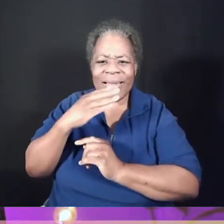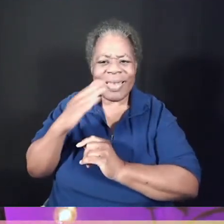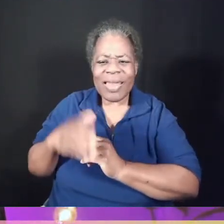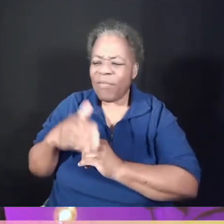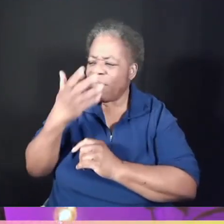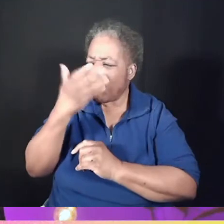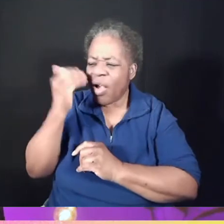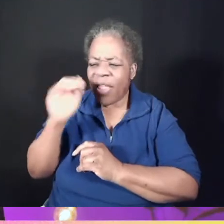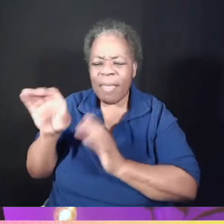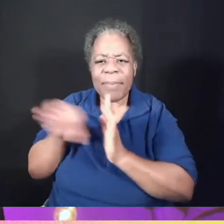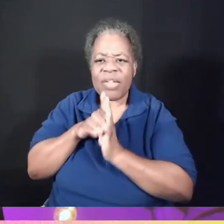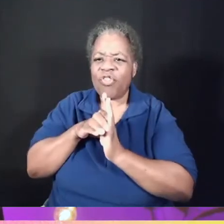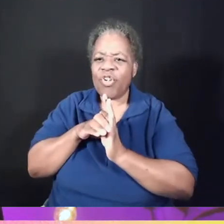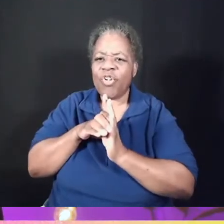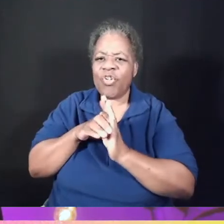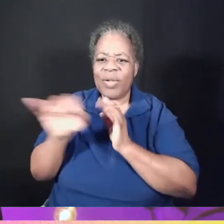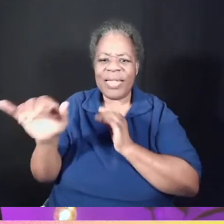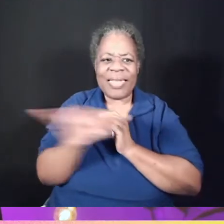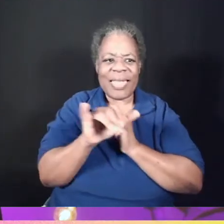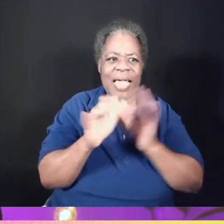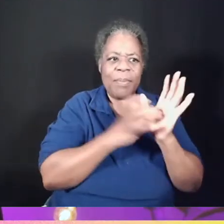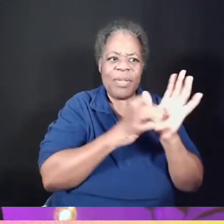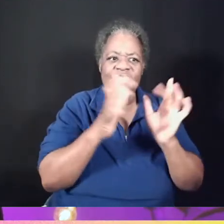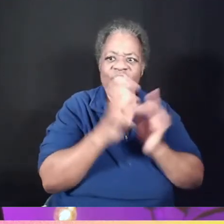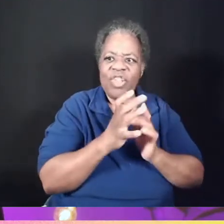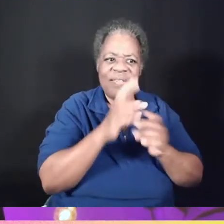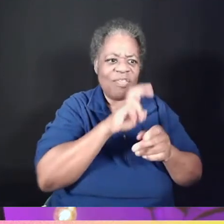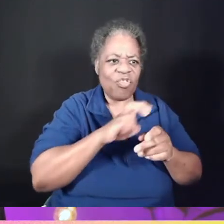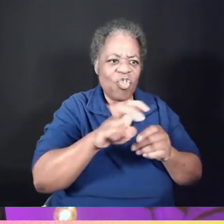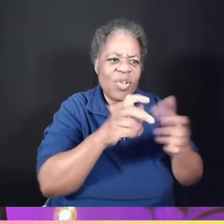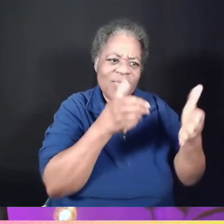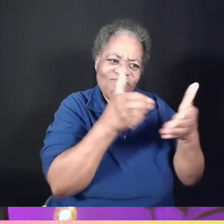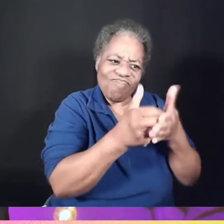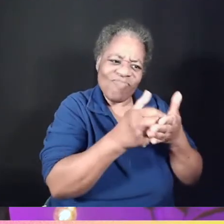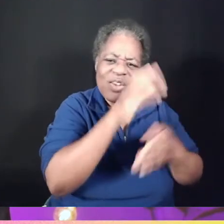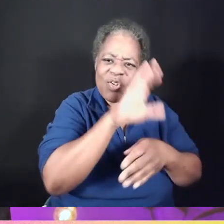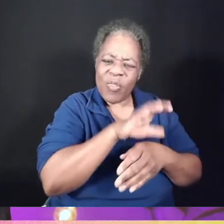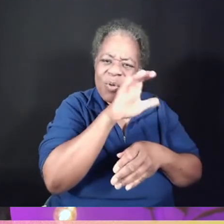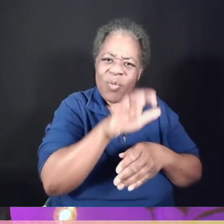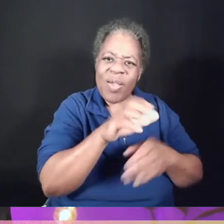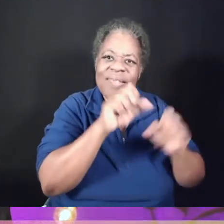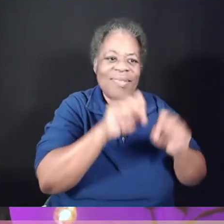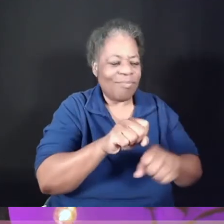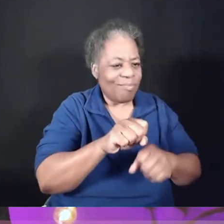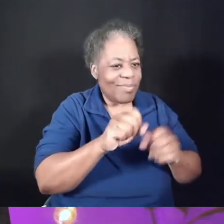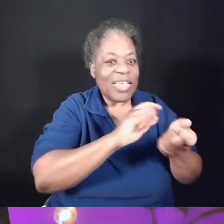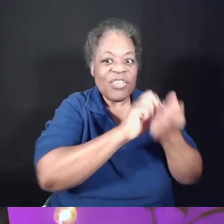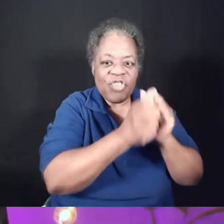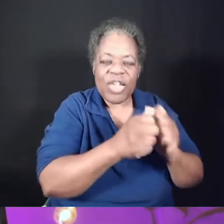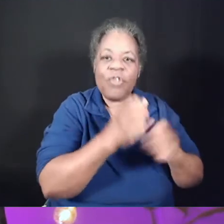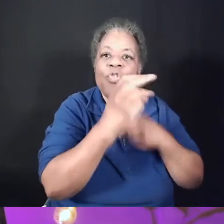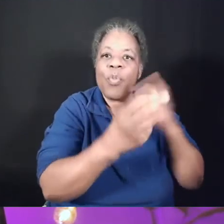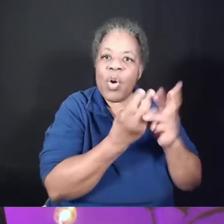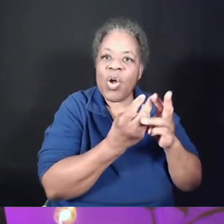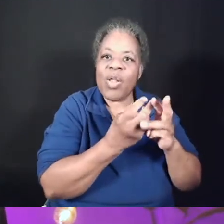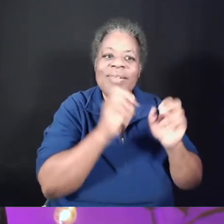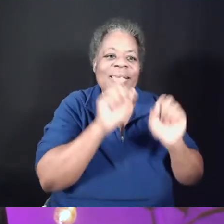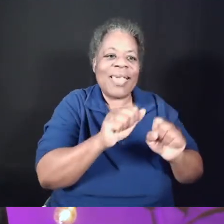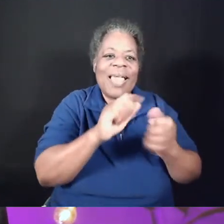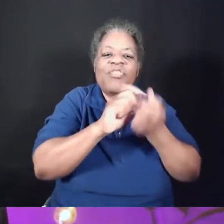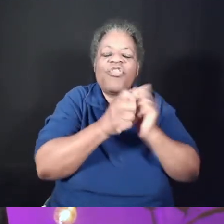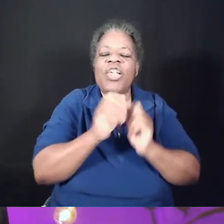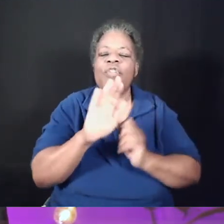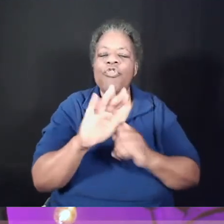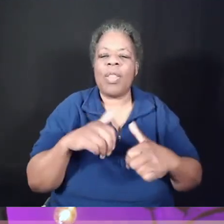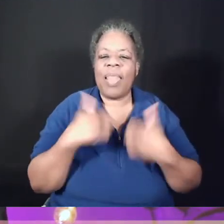Now, Jesus' journey to the cross, it changed the world. And it can change your life. Because here, during the Last Supper, we see Jesus pointing